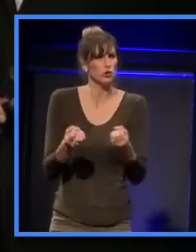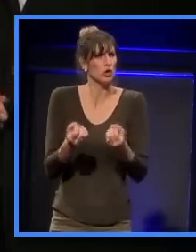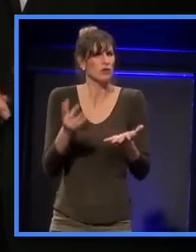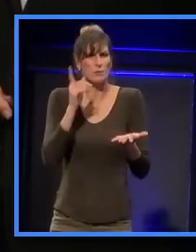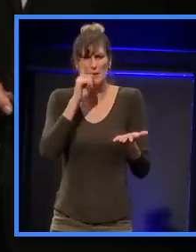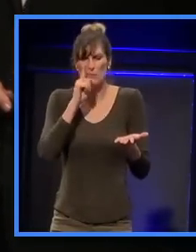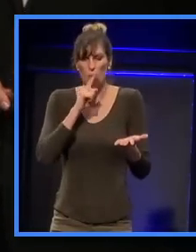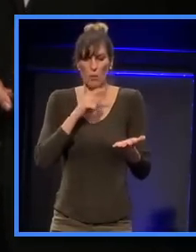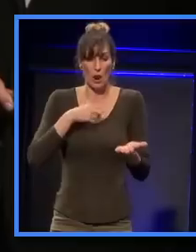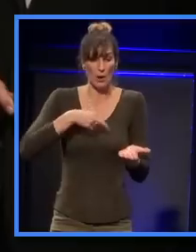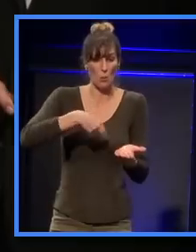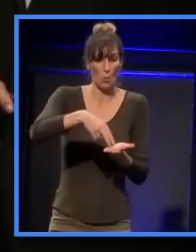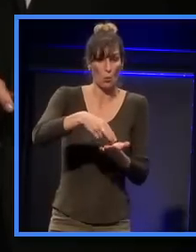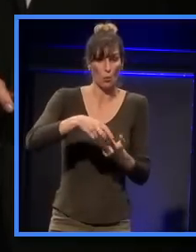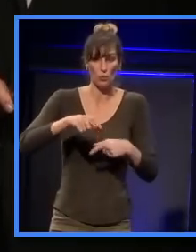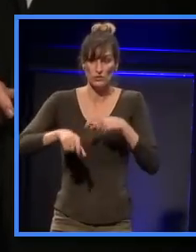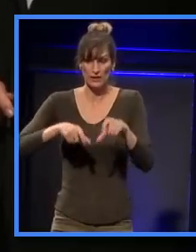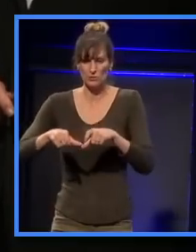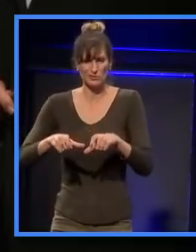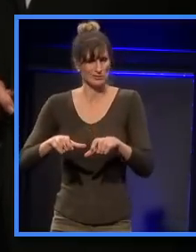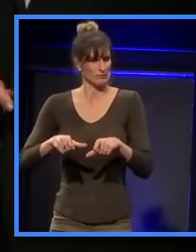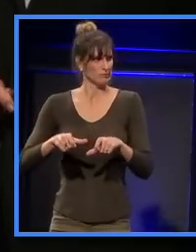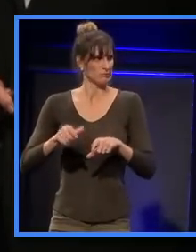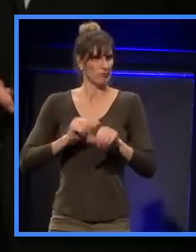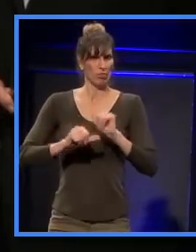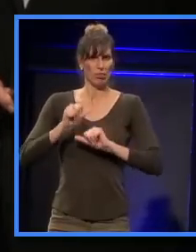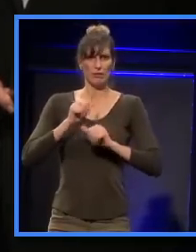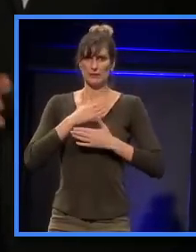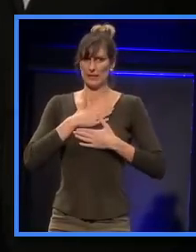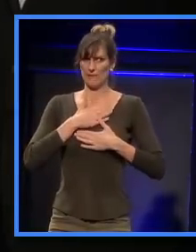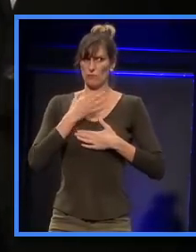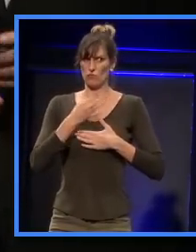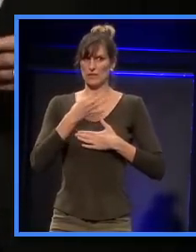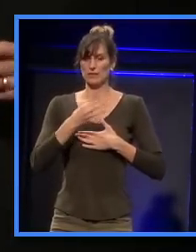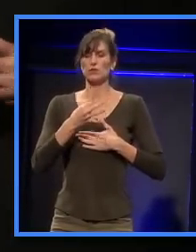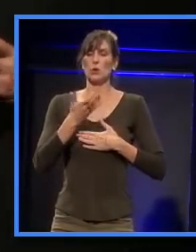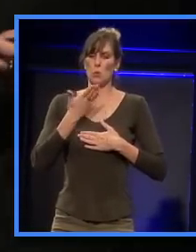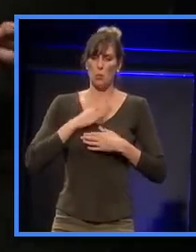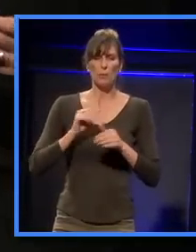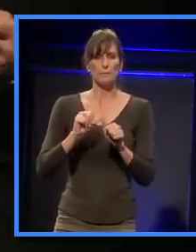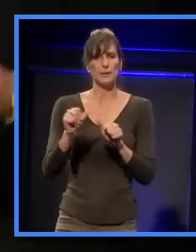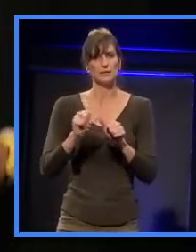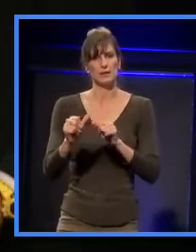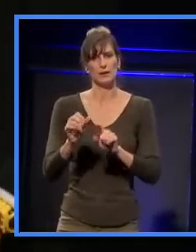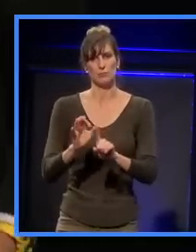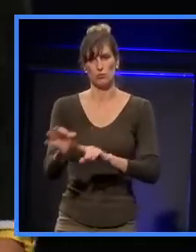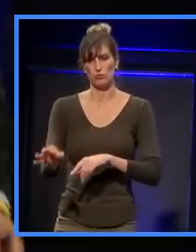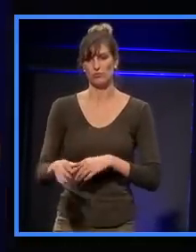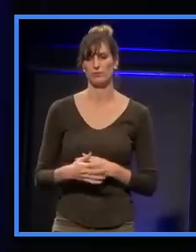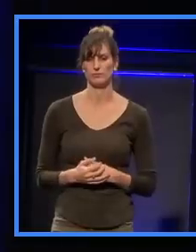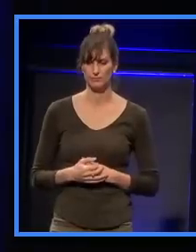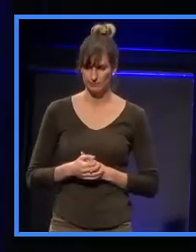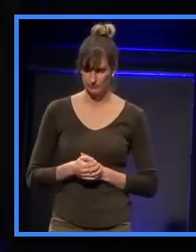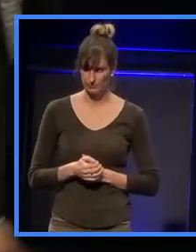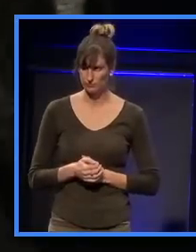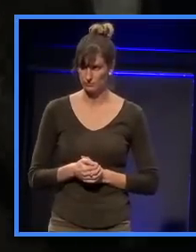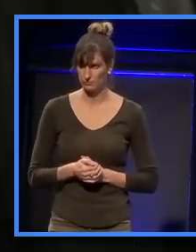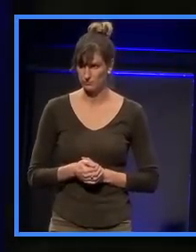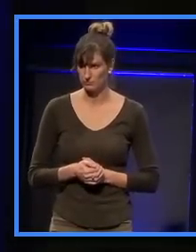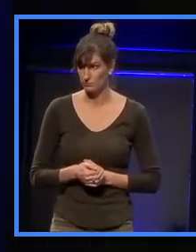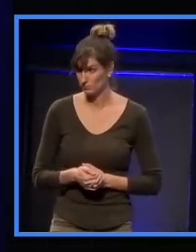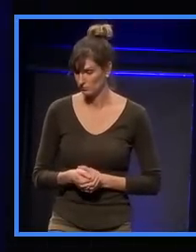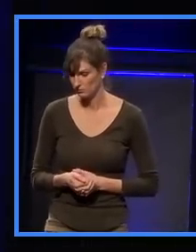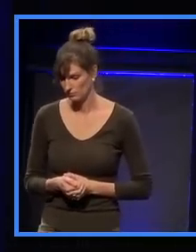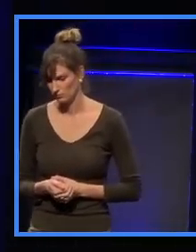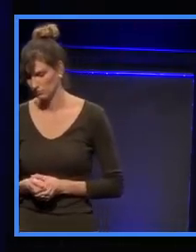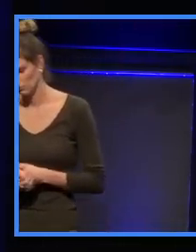feel safe walking or cycling through the spaces that we have and they want us to provide better ones for them. Yeah. Perfect. Well, that's great. It just gives you a, there you